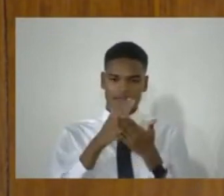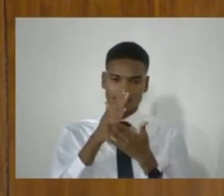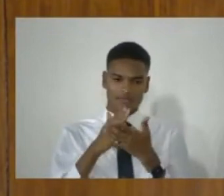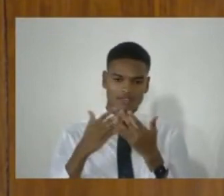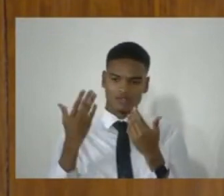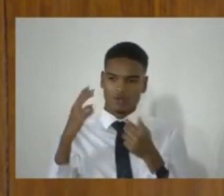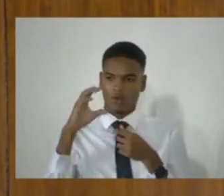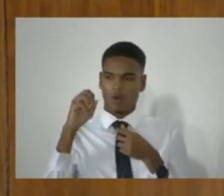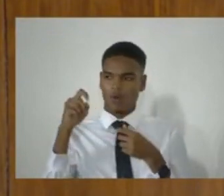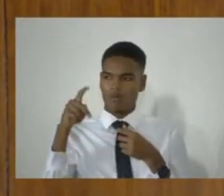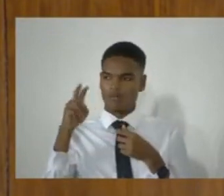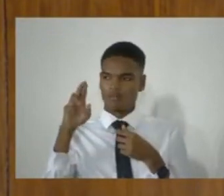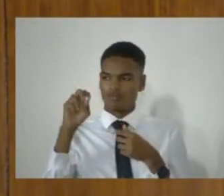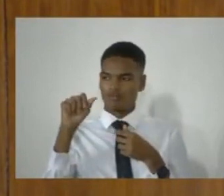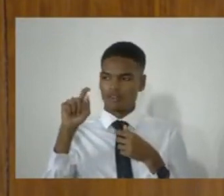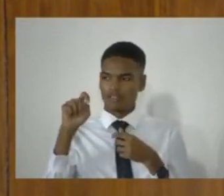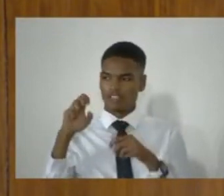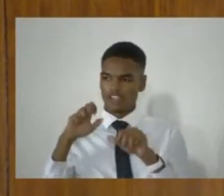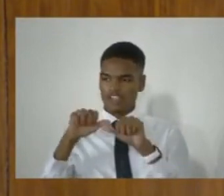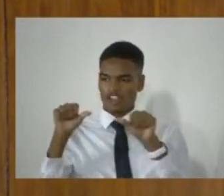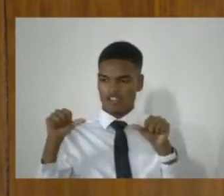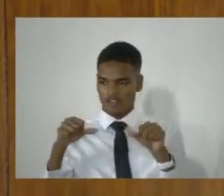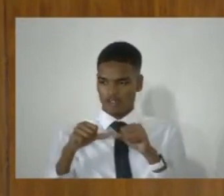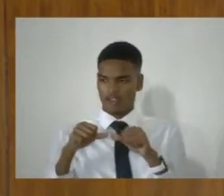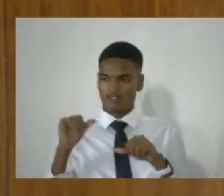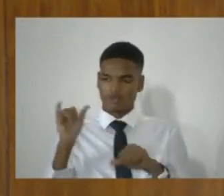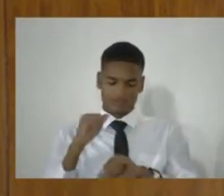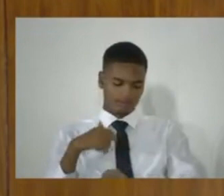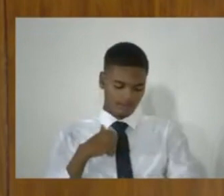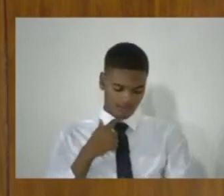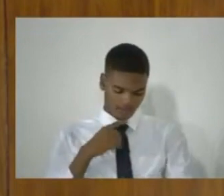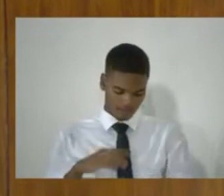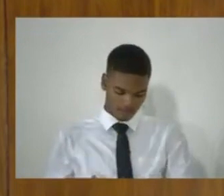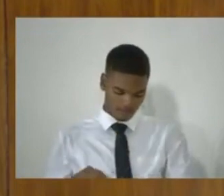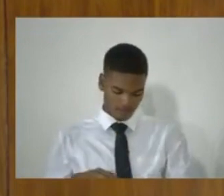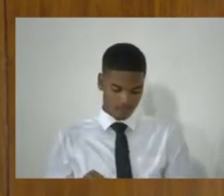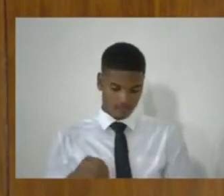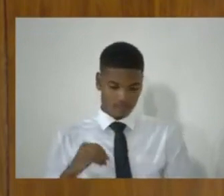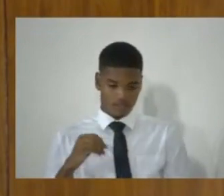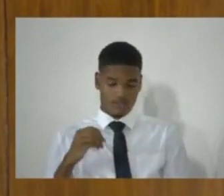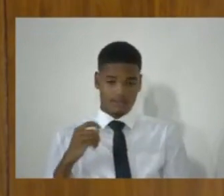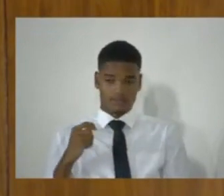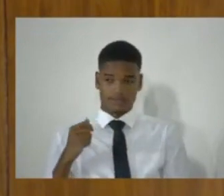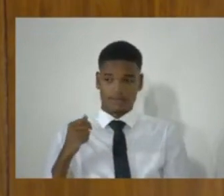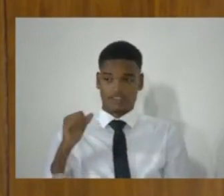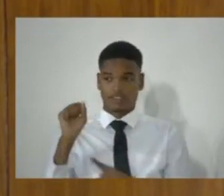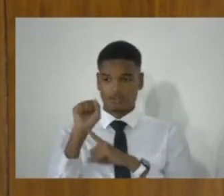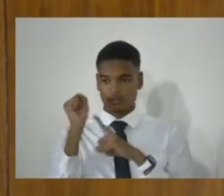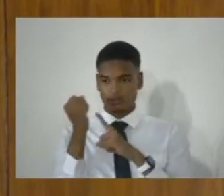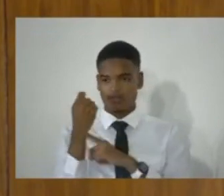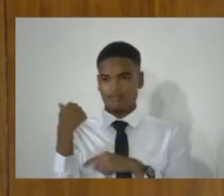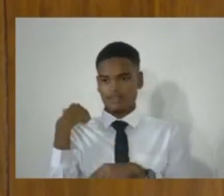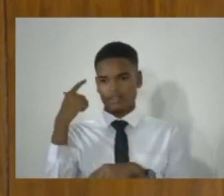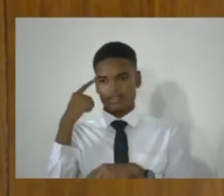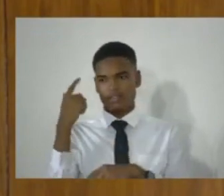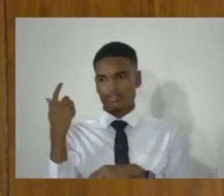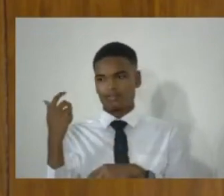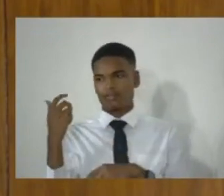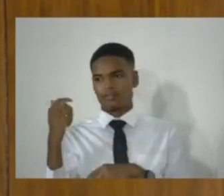And as I've said, it is a situation which I think above all others now